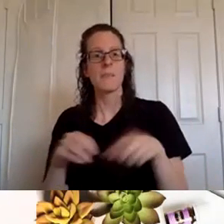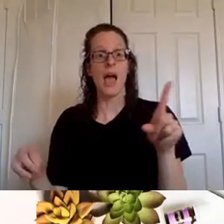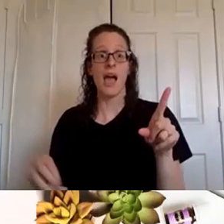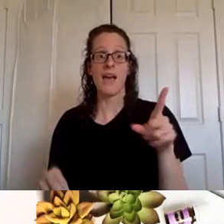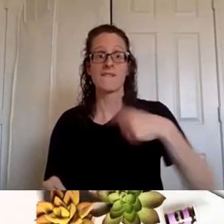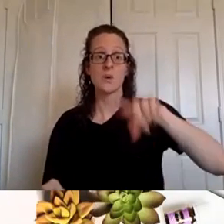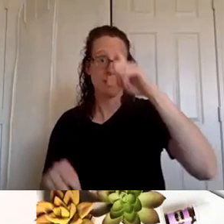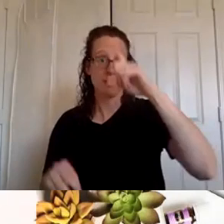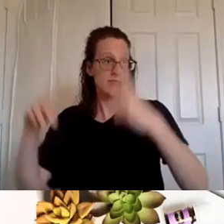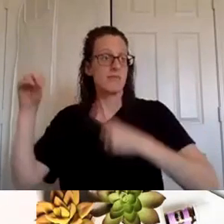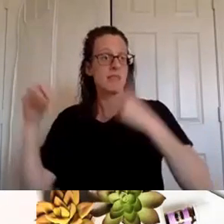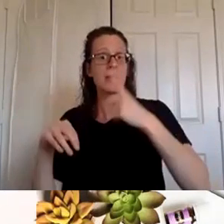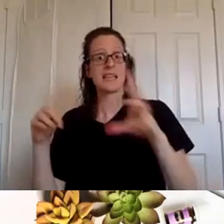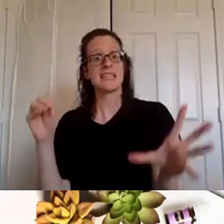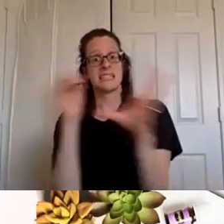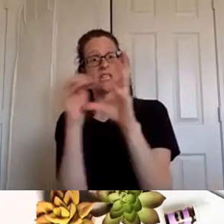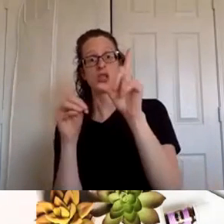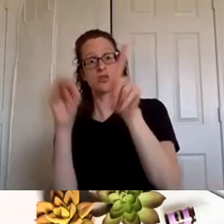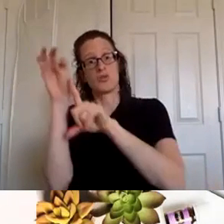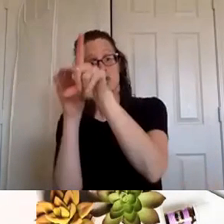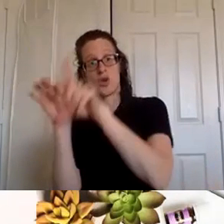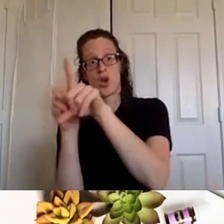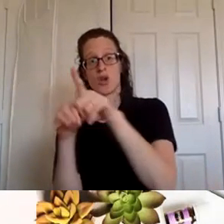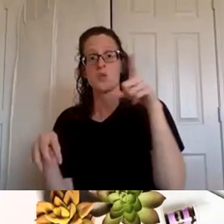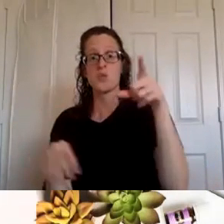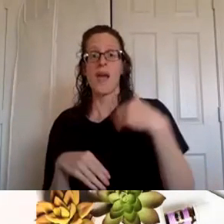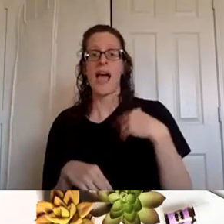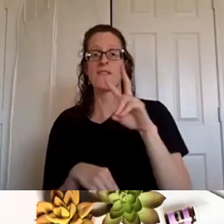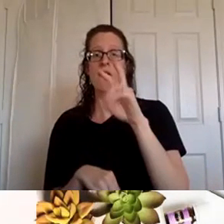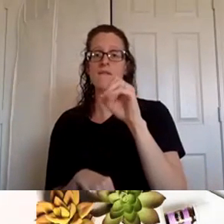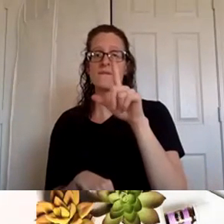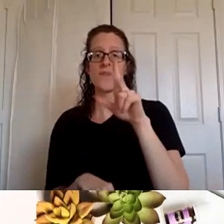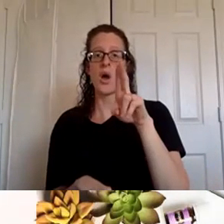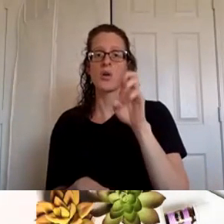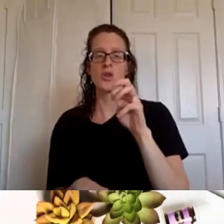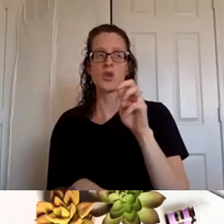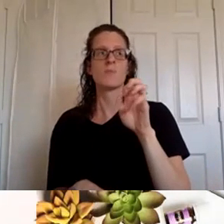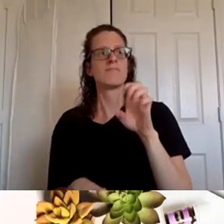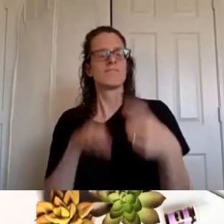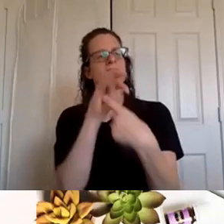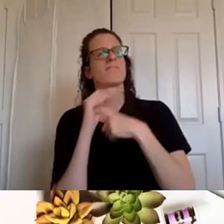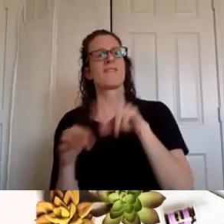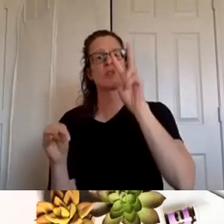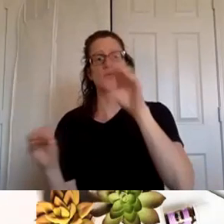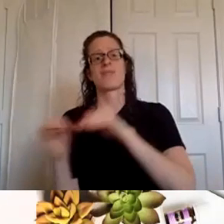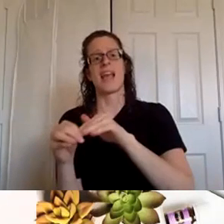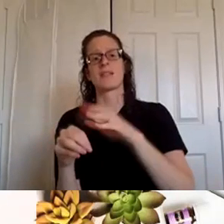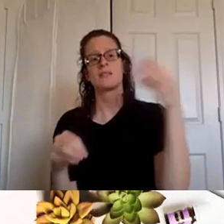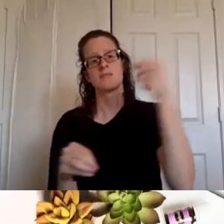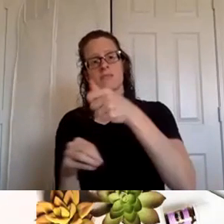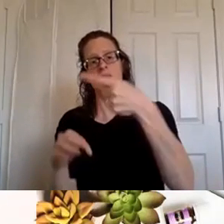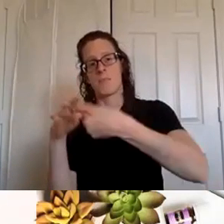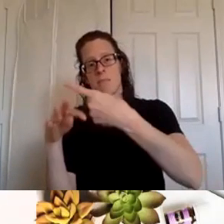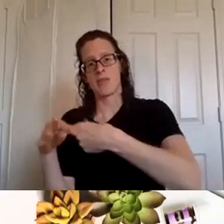that at senior star you have a volume of about i mean you have to have a volume of two thousand and that's your